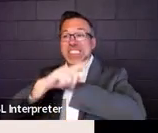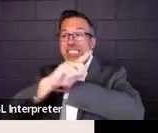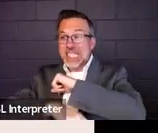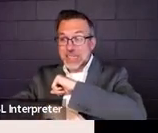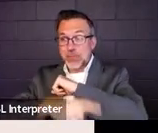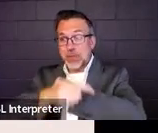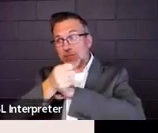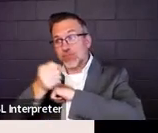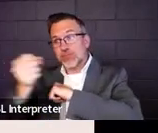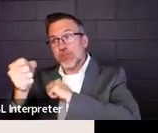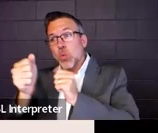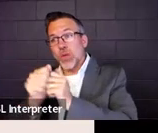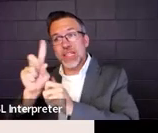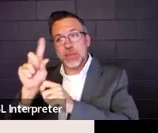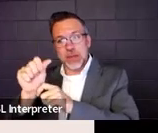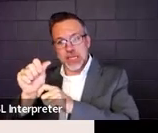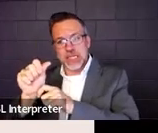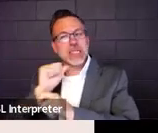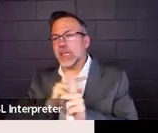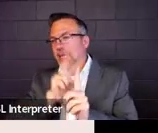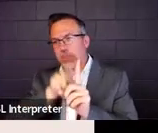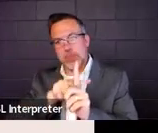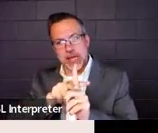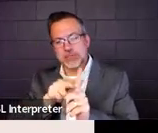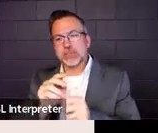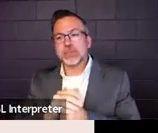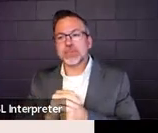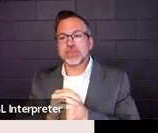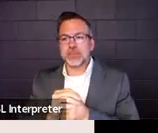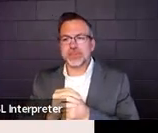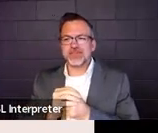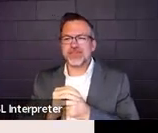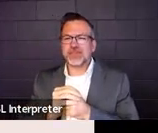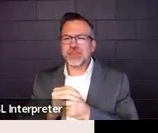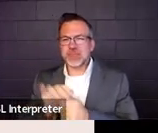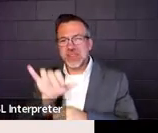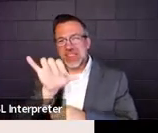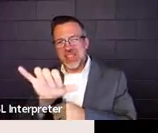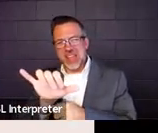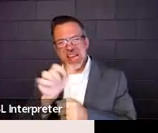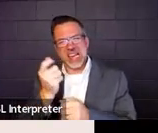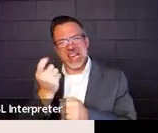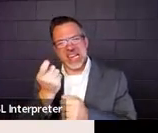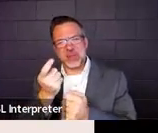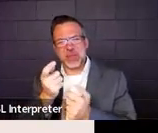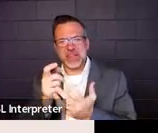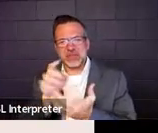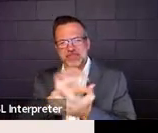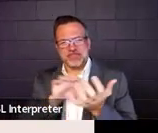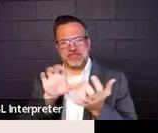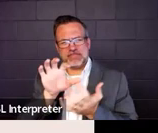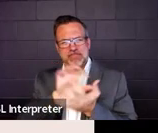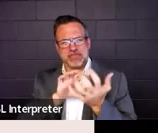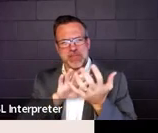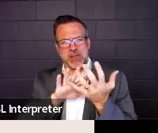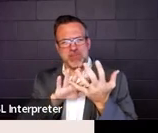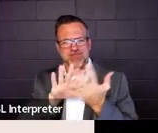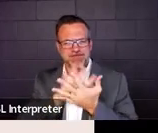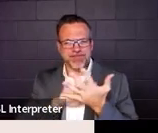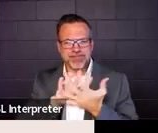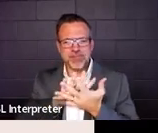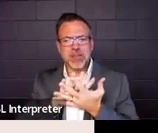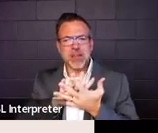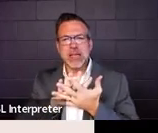disabilities. It's difficult to interpret what they mean by that. There's this weird relationship